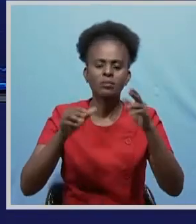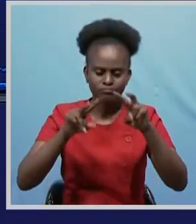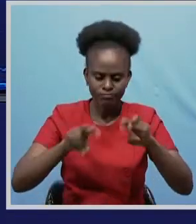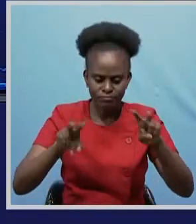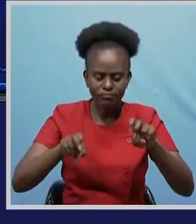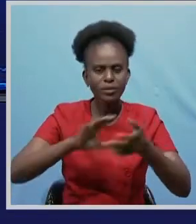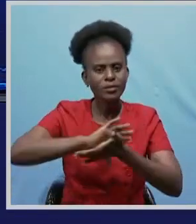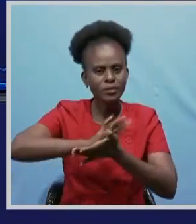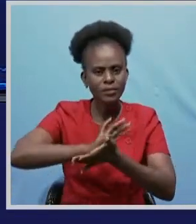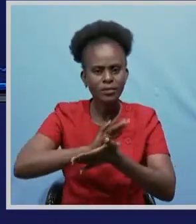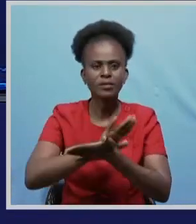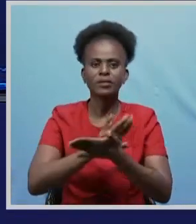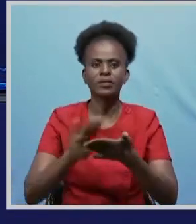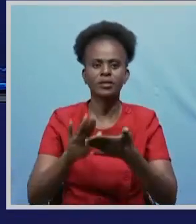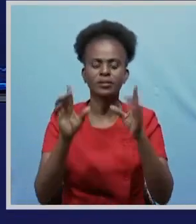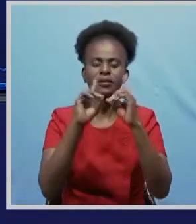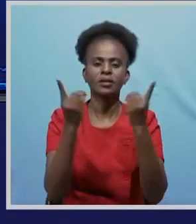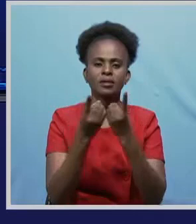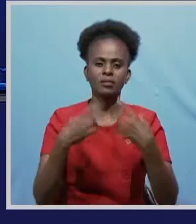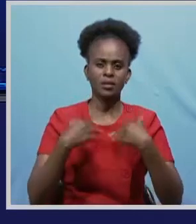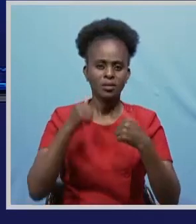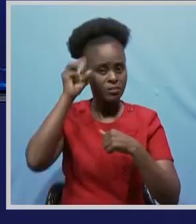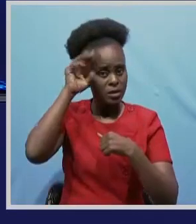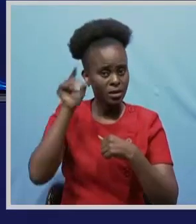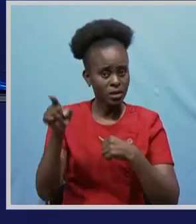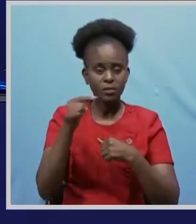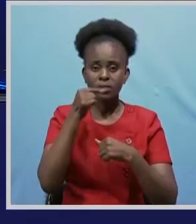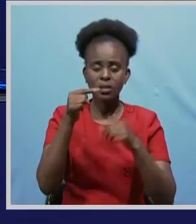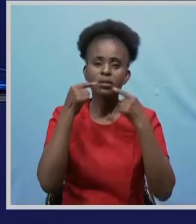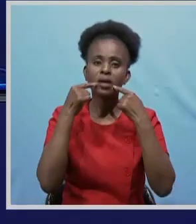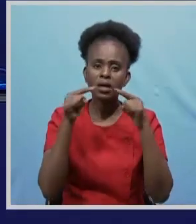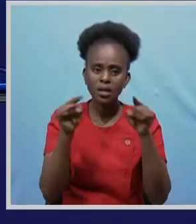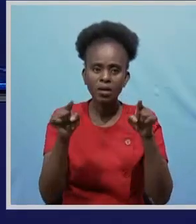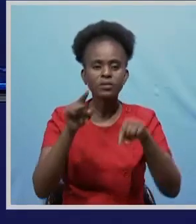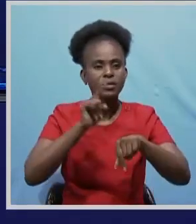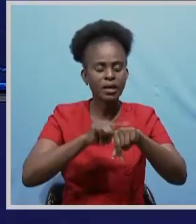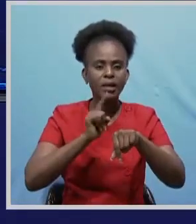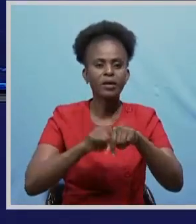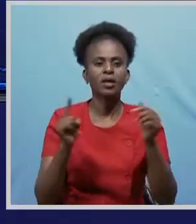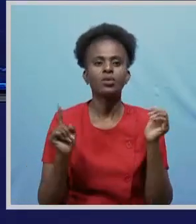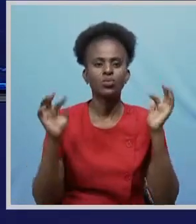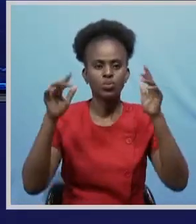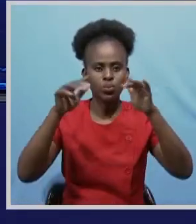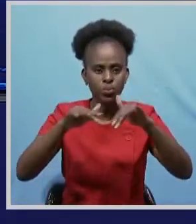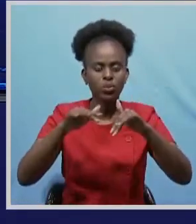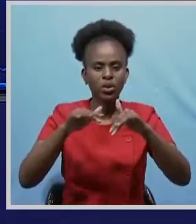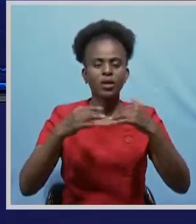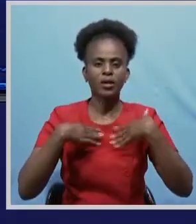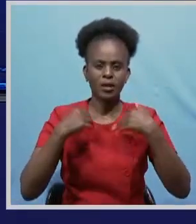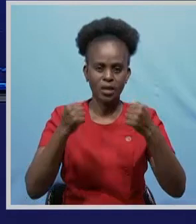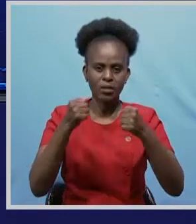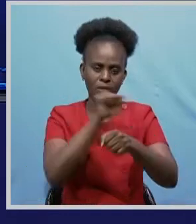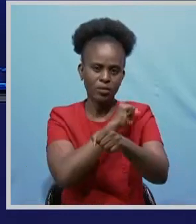cleanup of the district. Now, Health Minister Chitalu Chilufia has announced during the routine briefings that health